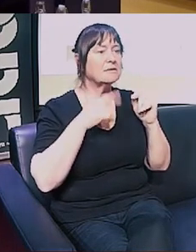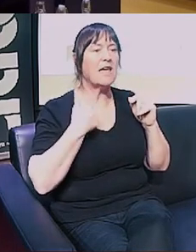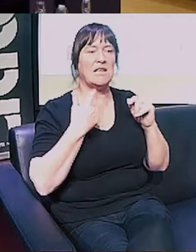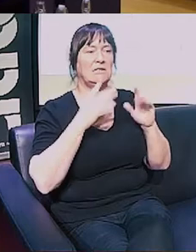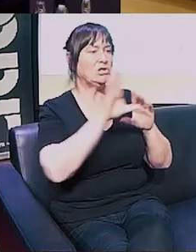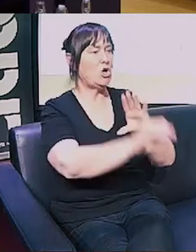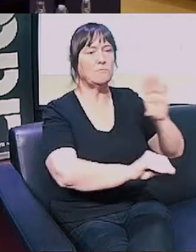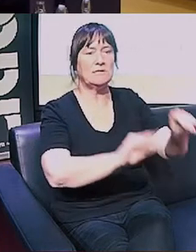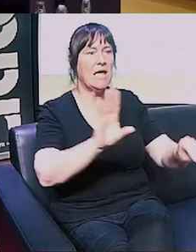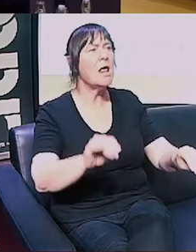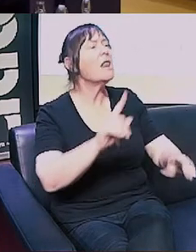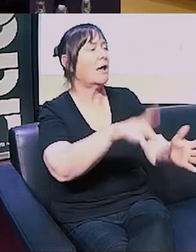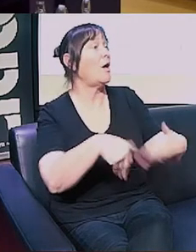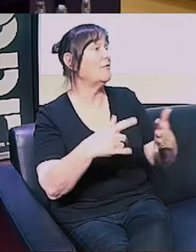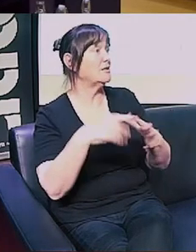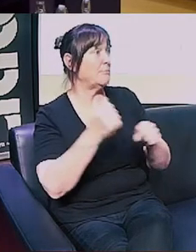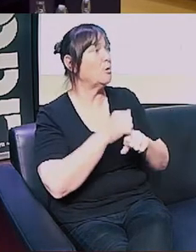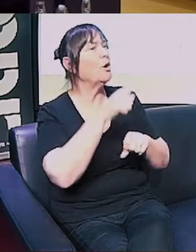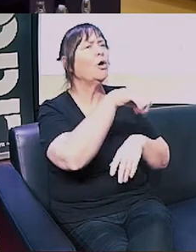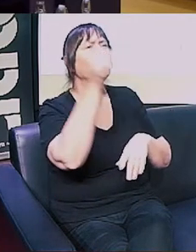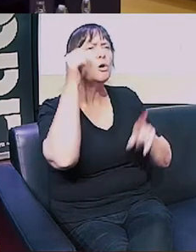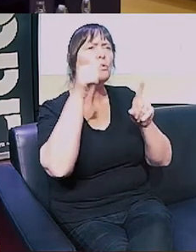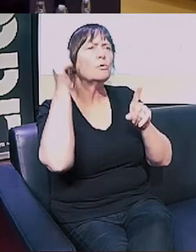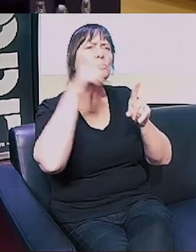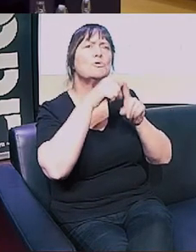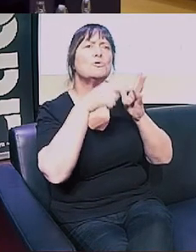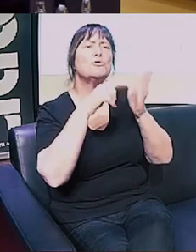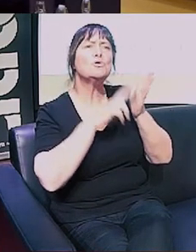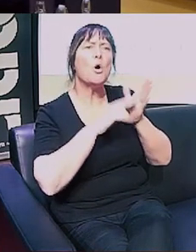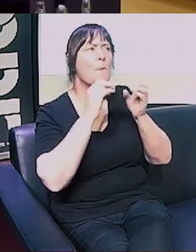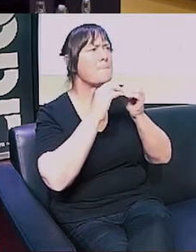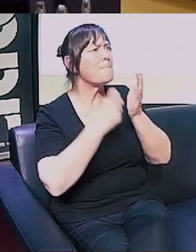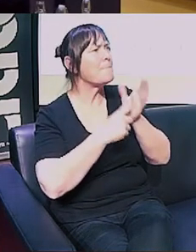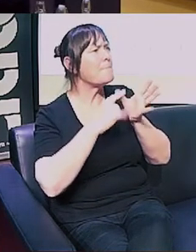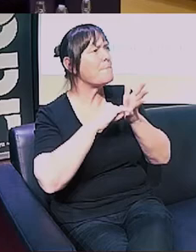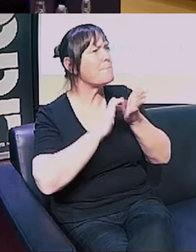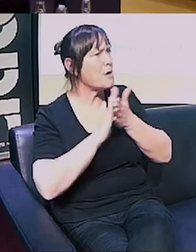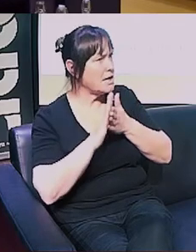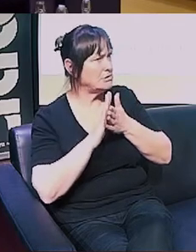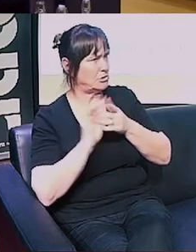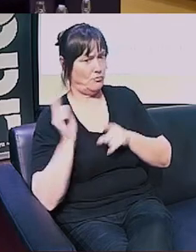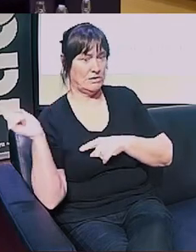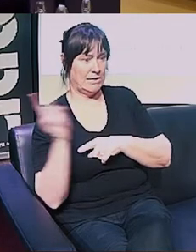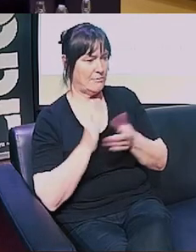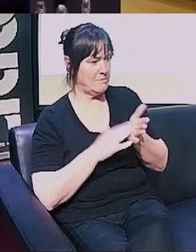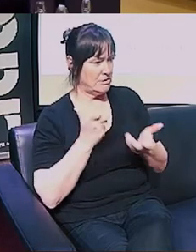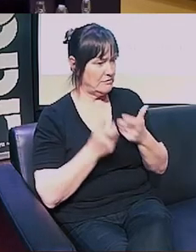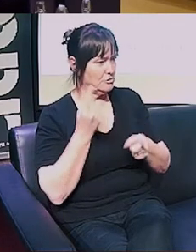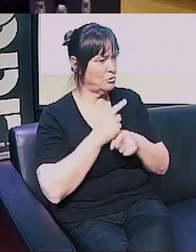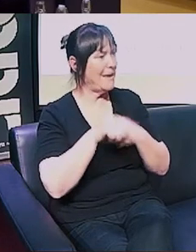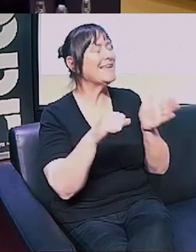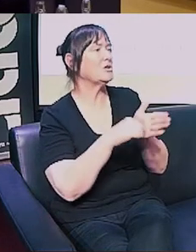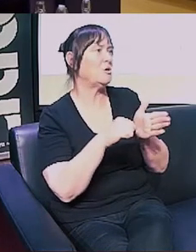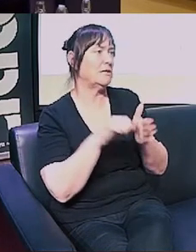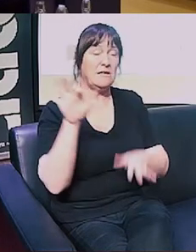what other people say. Like, I'll give you an example. Don Brash originally came to speak at Massey University a few years ago now about economics.